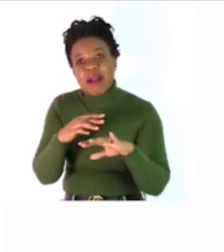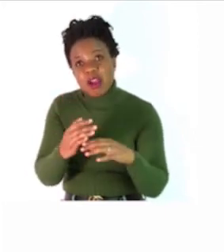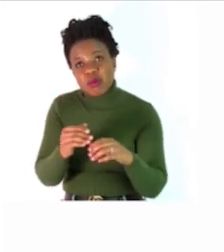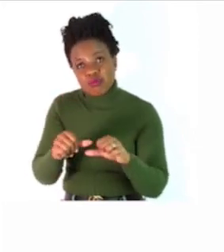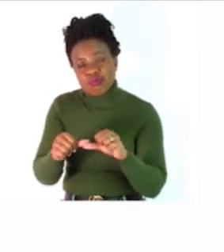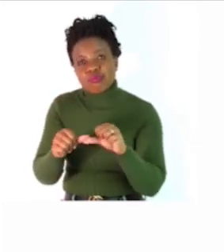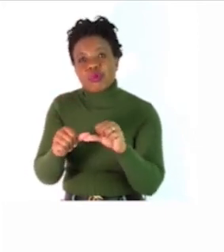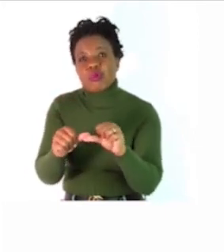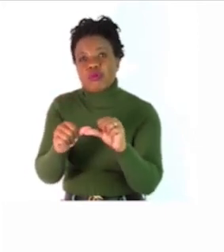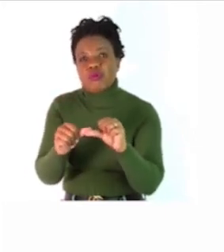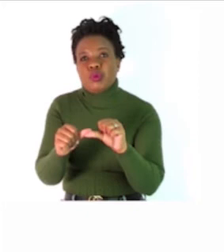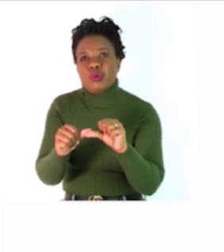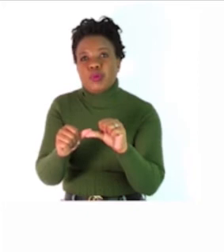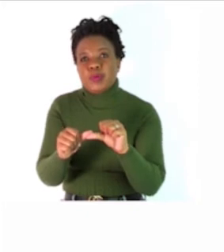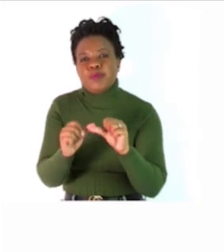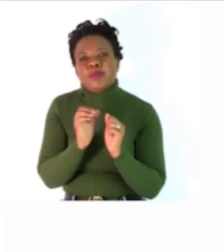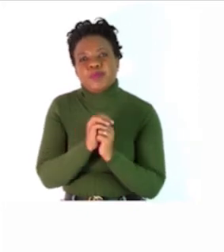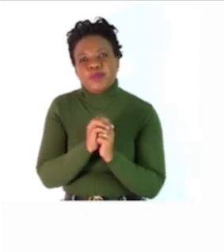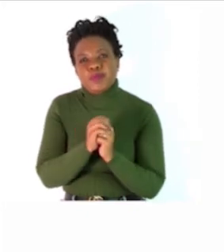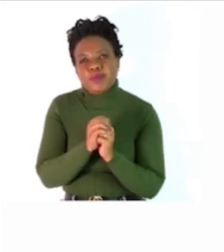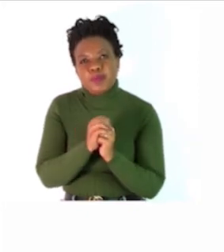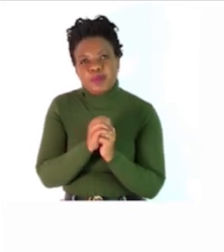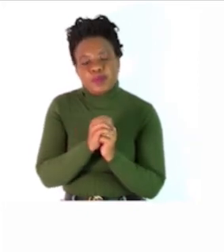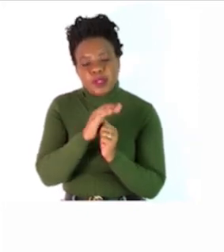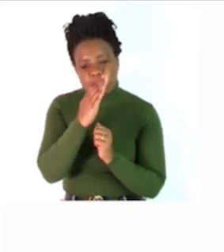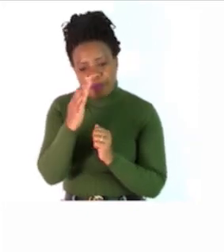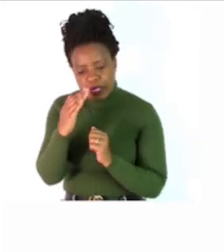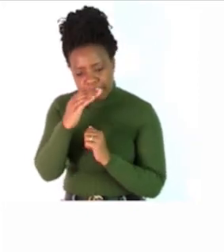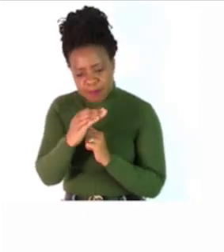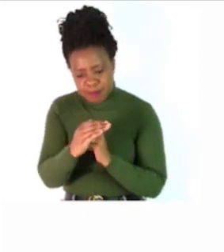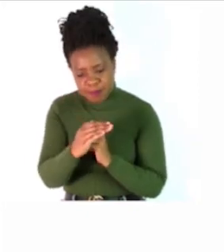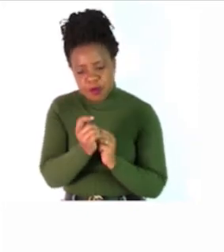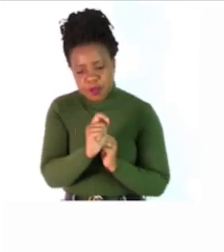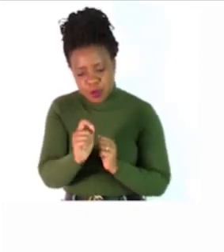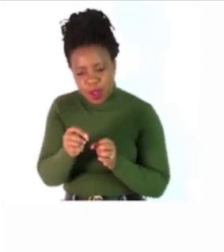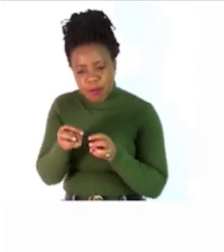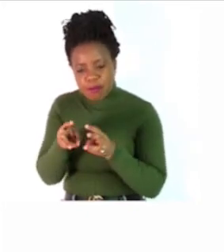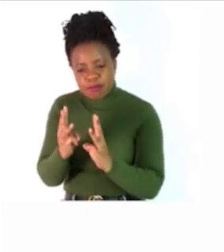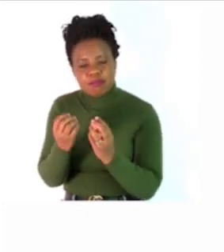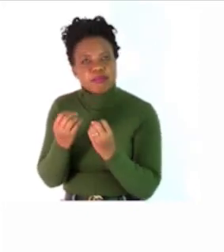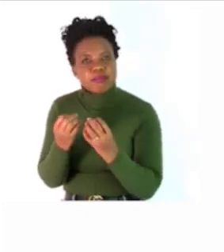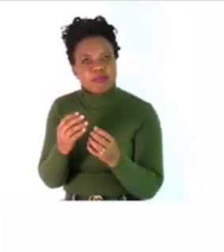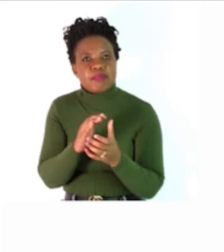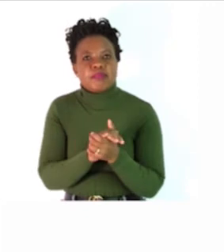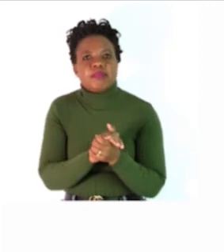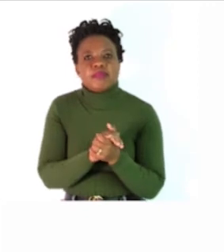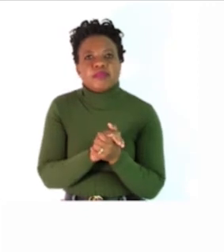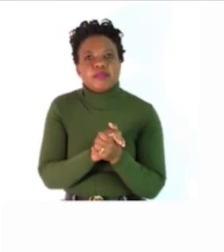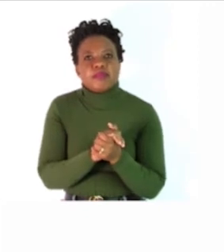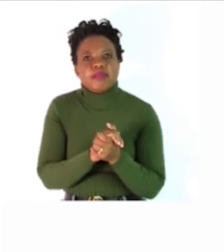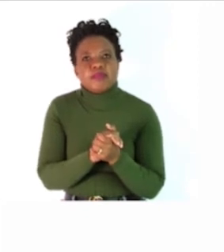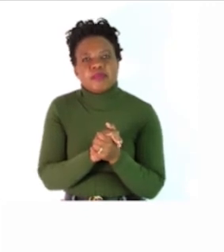to write the plurals of the pictures shown on page six activity two